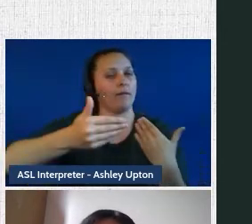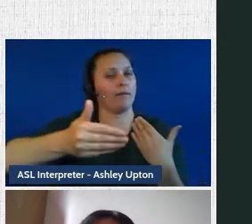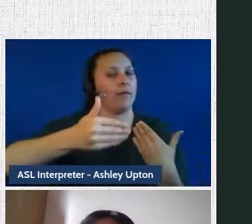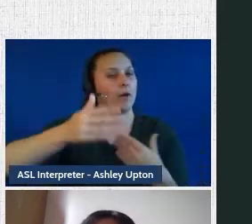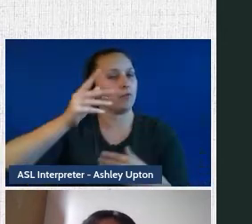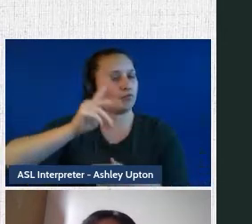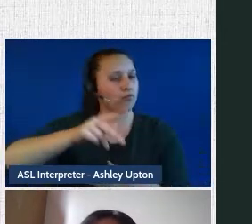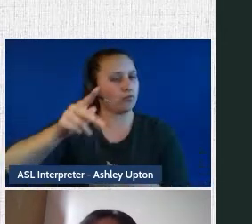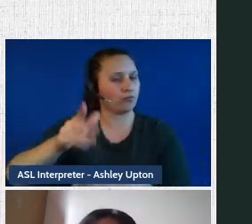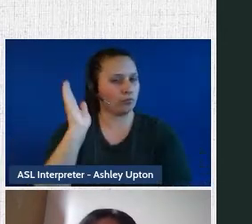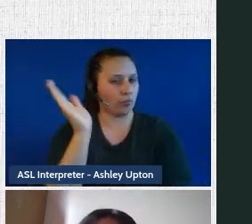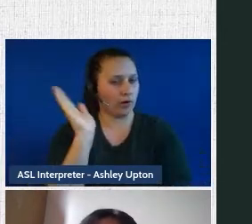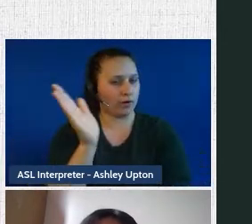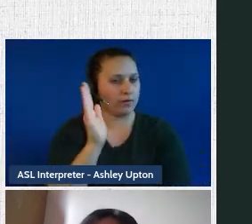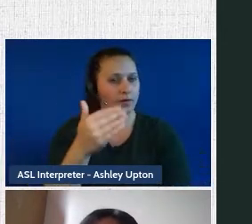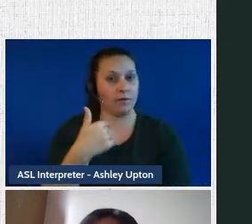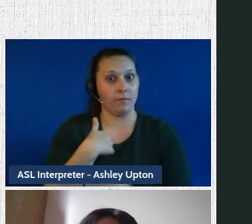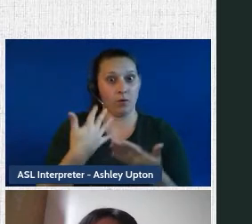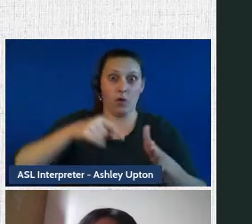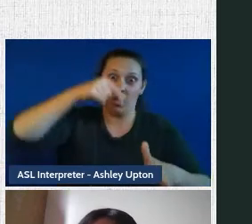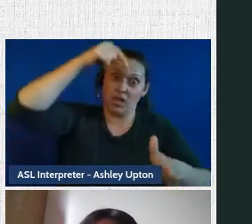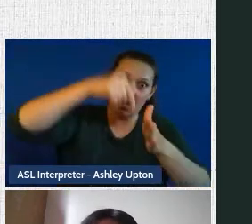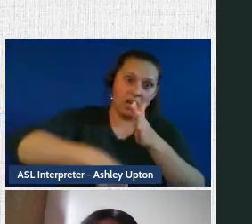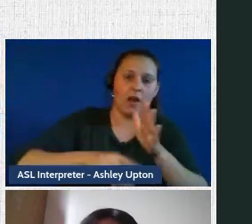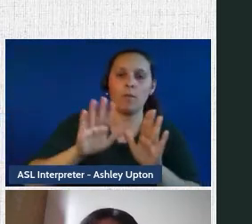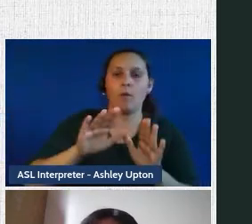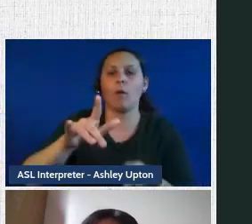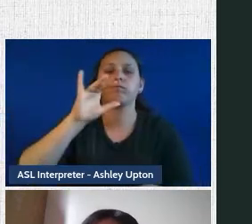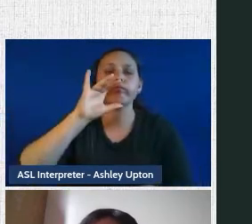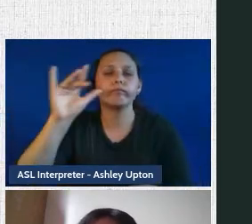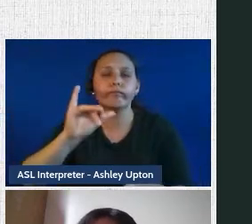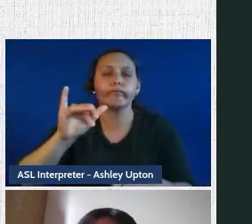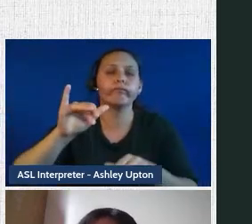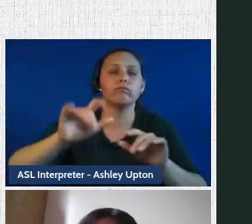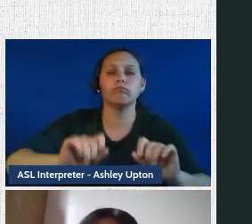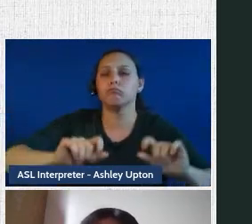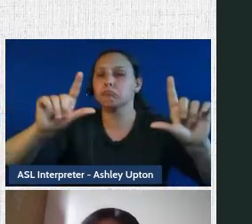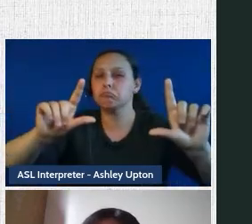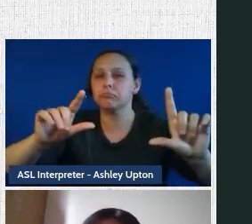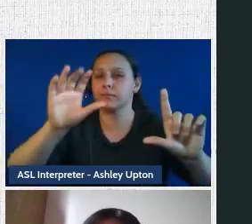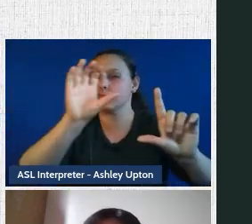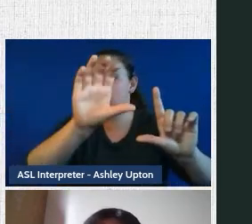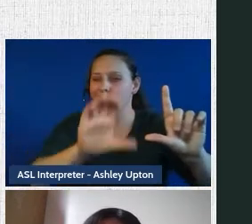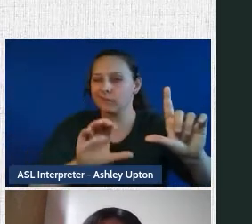So I won't really be going in detail about it. But this is how it looks right now.